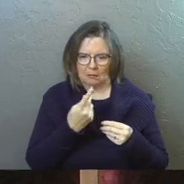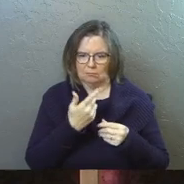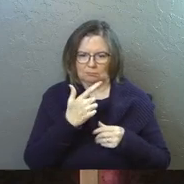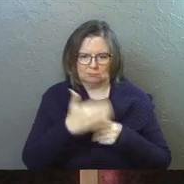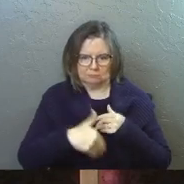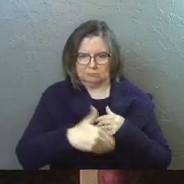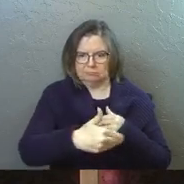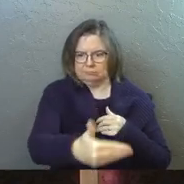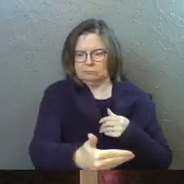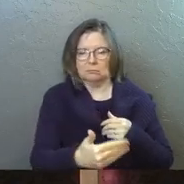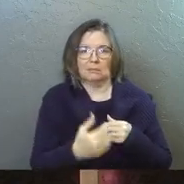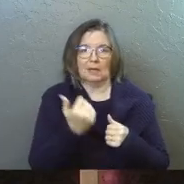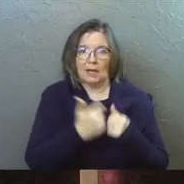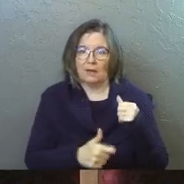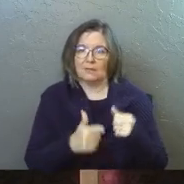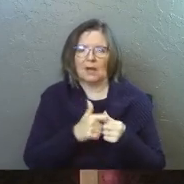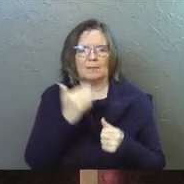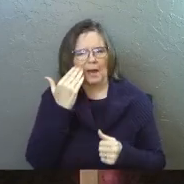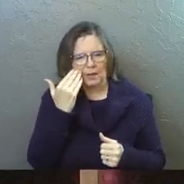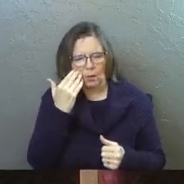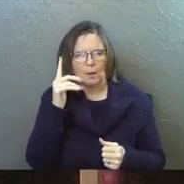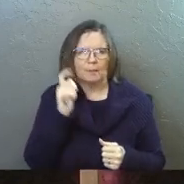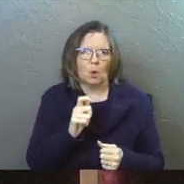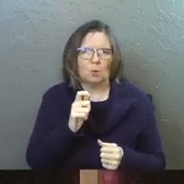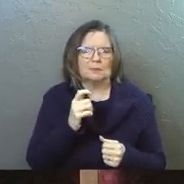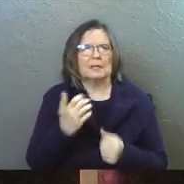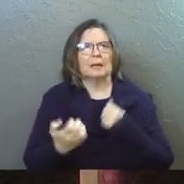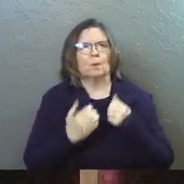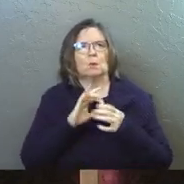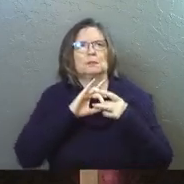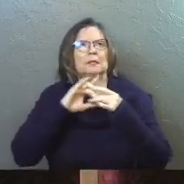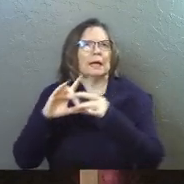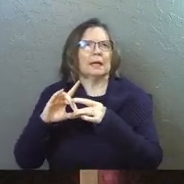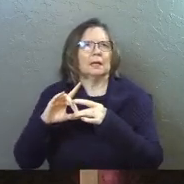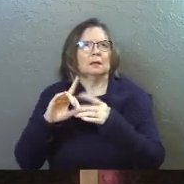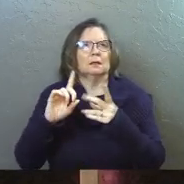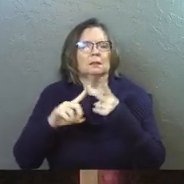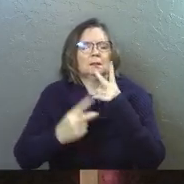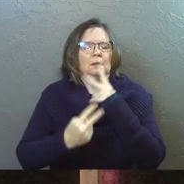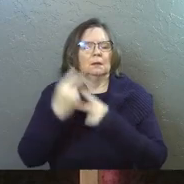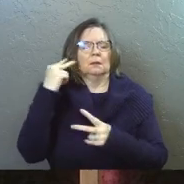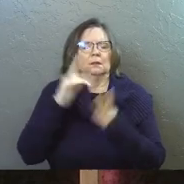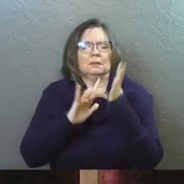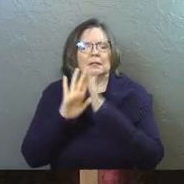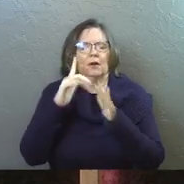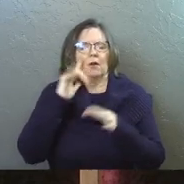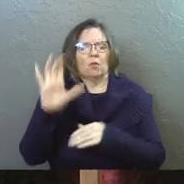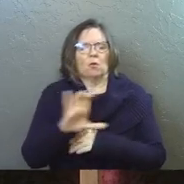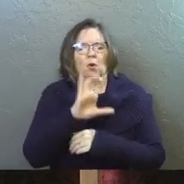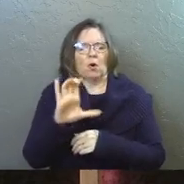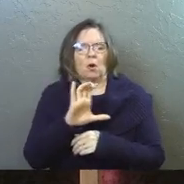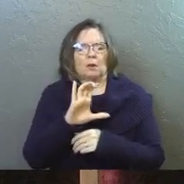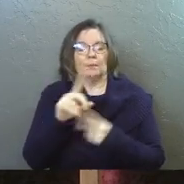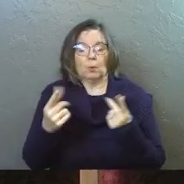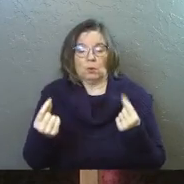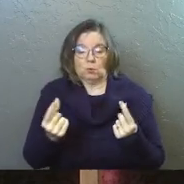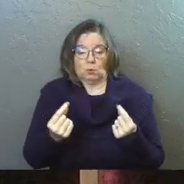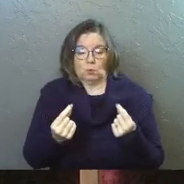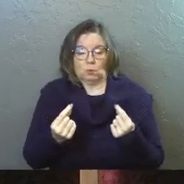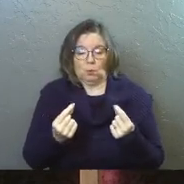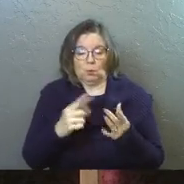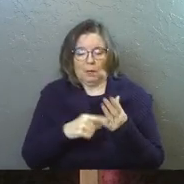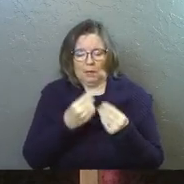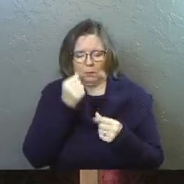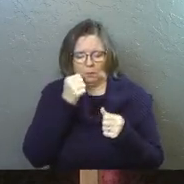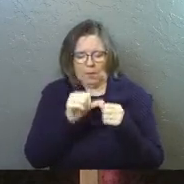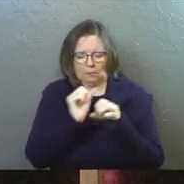a few thousand times. And every time I know I'm supposed to emotionally enter in to what Jesus did for me on the cross. And when I do enter